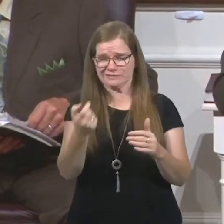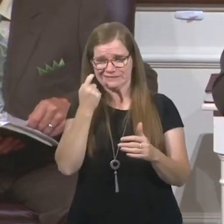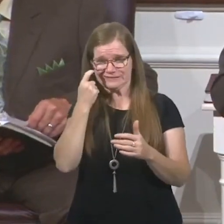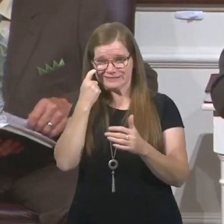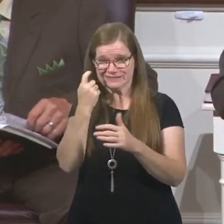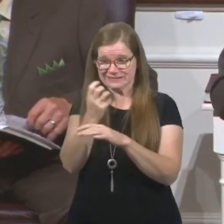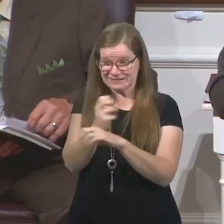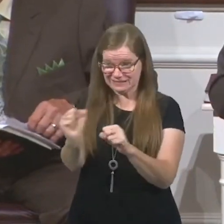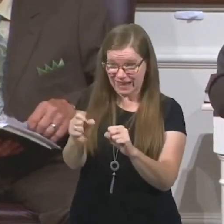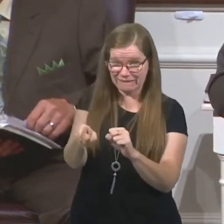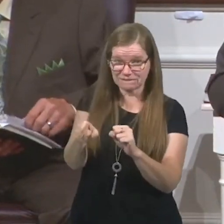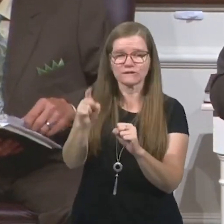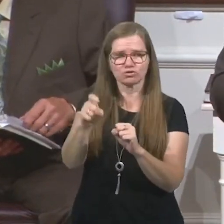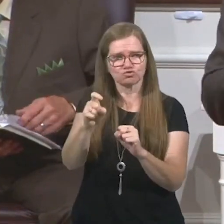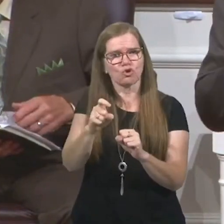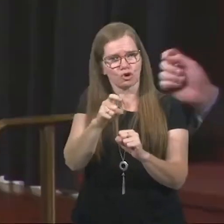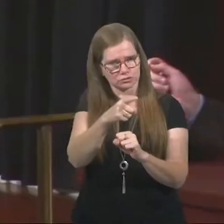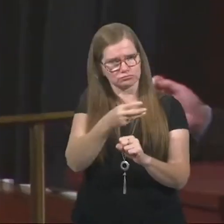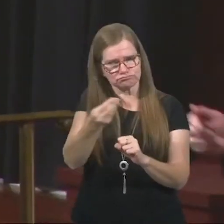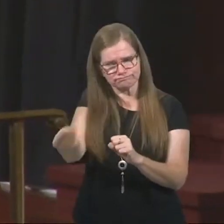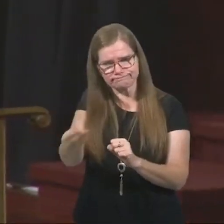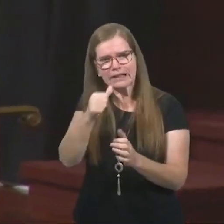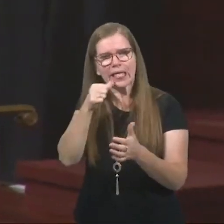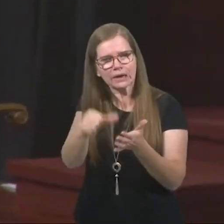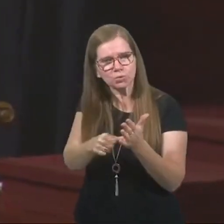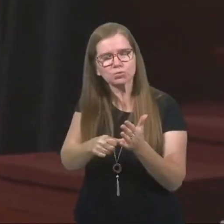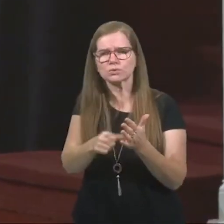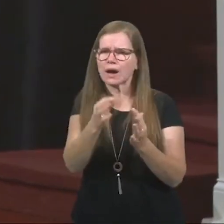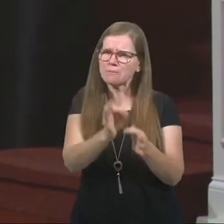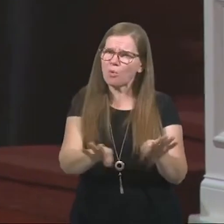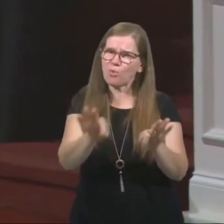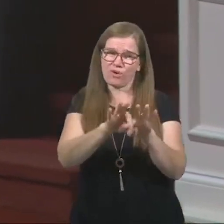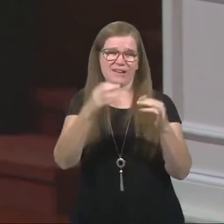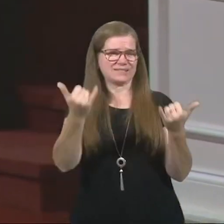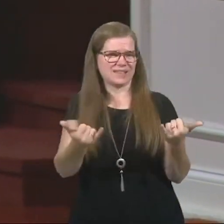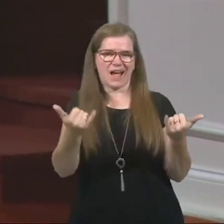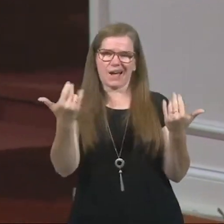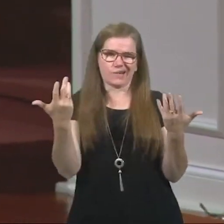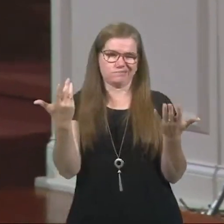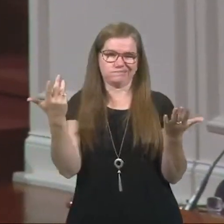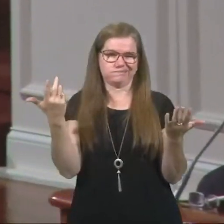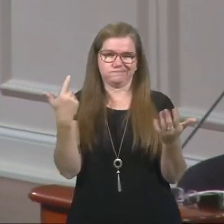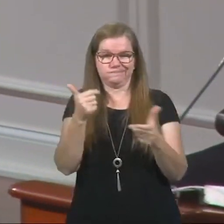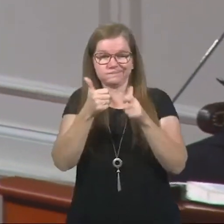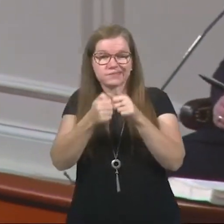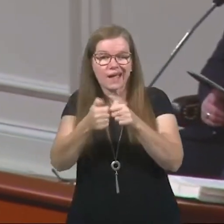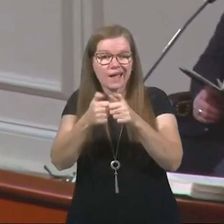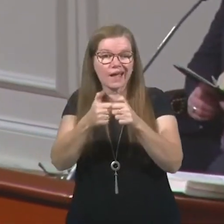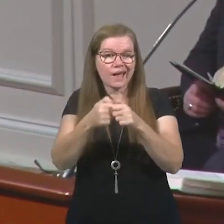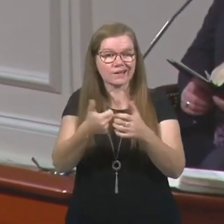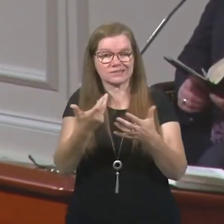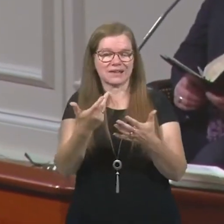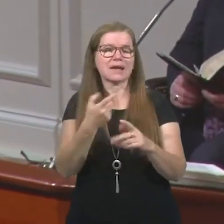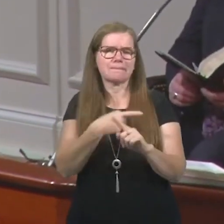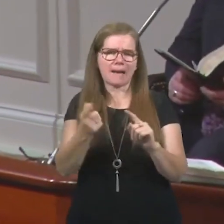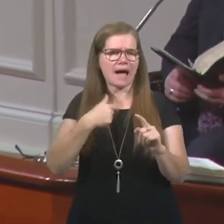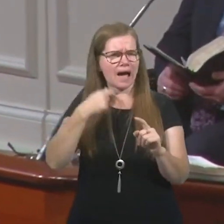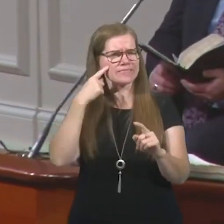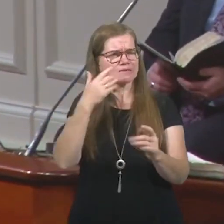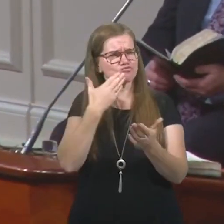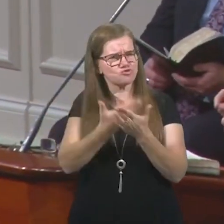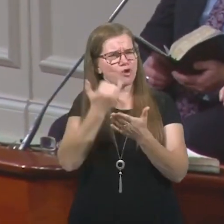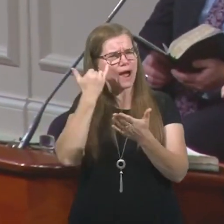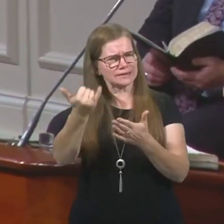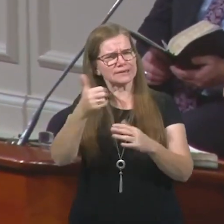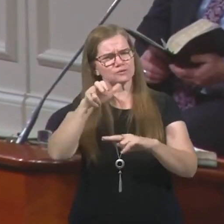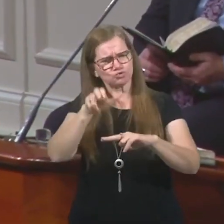ought to have letters from you. I think this is an important thing. It's a lost art today. Now we're sending everybody texts and memes, but I think it might be a good idea to just sit down